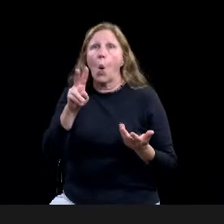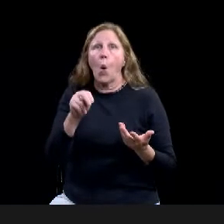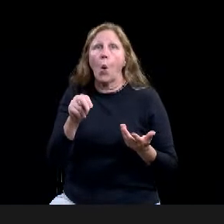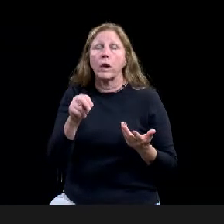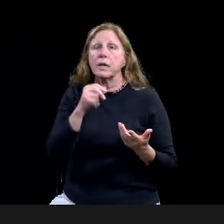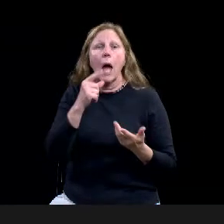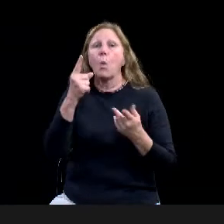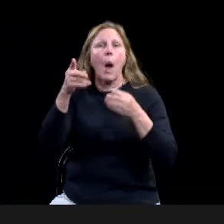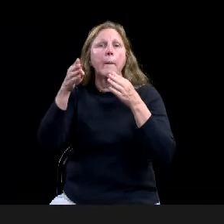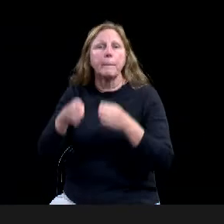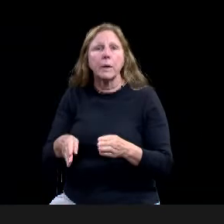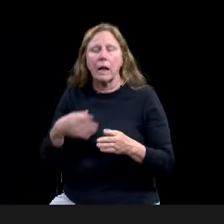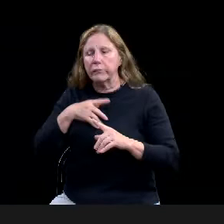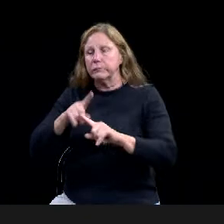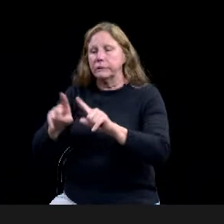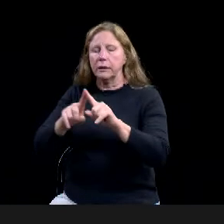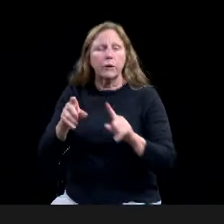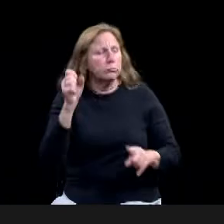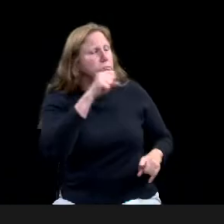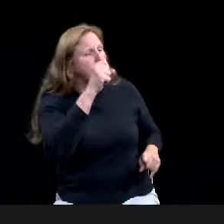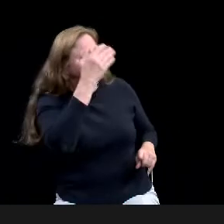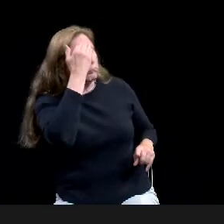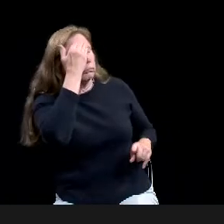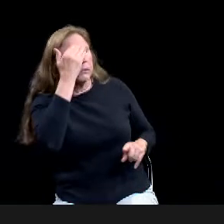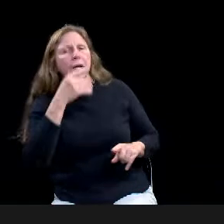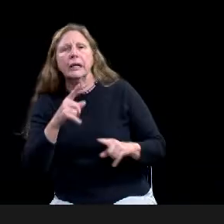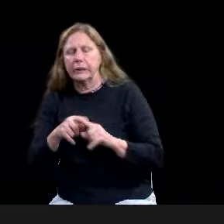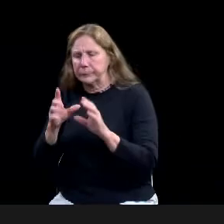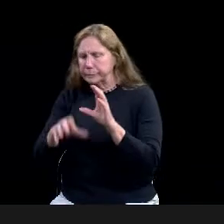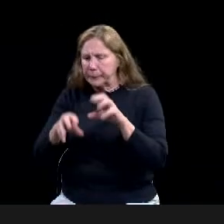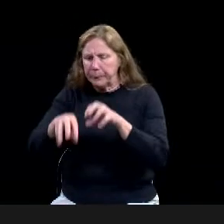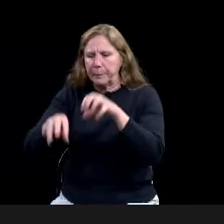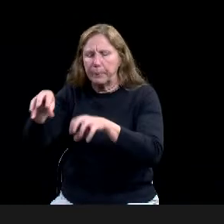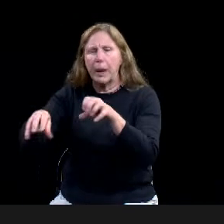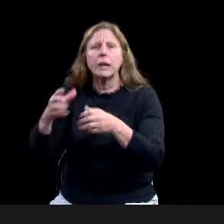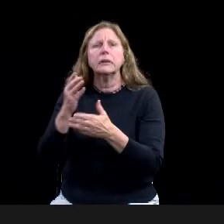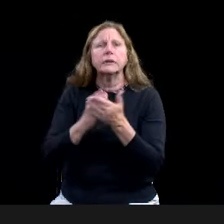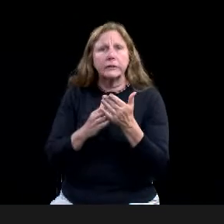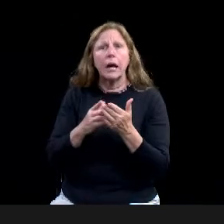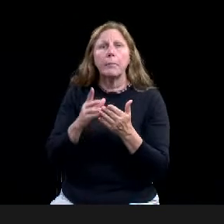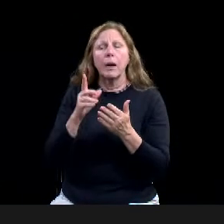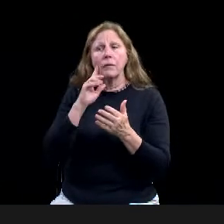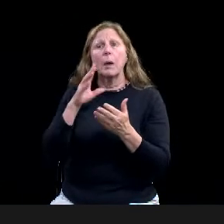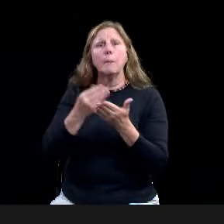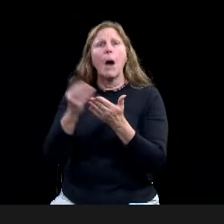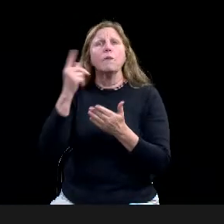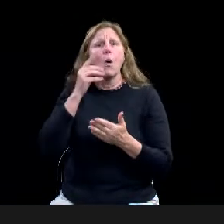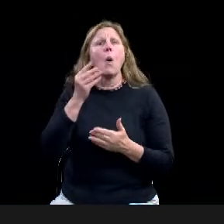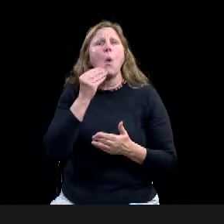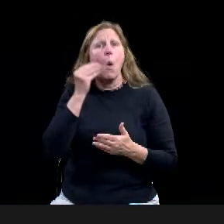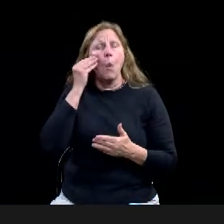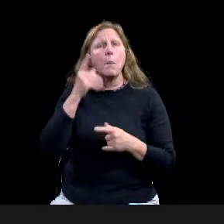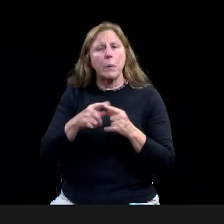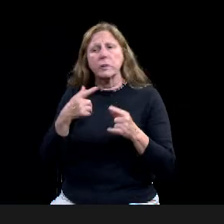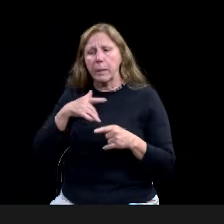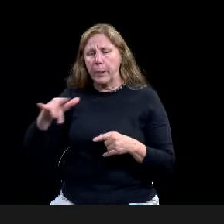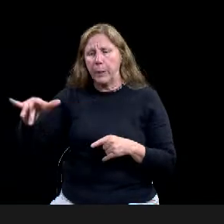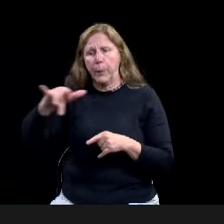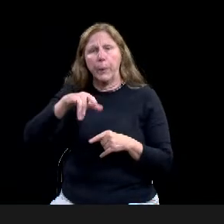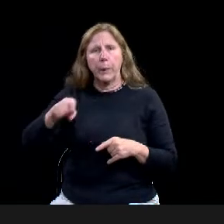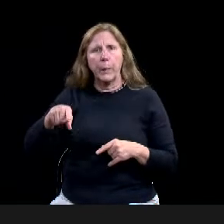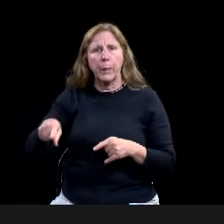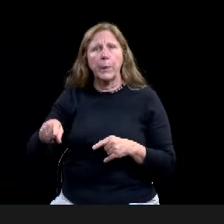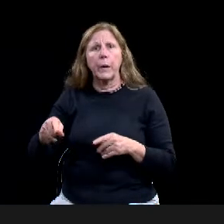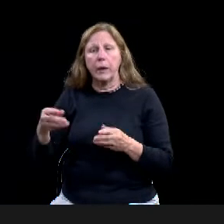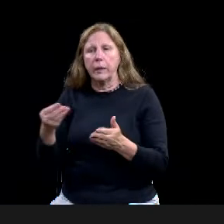some of the vacant land is being consolidated by, you can see, you can tell from the appraisal district that investors are buying chunks